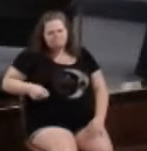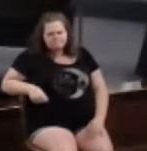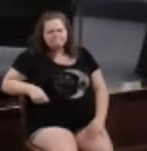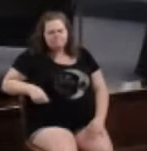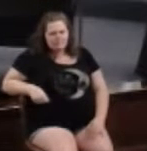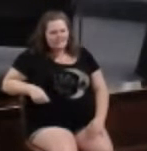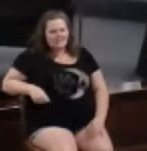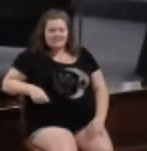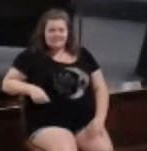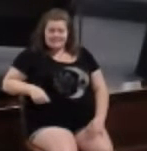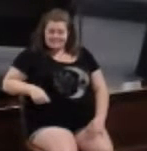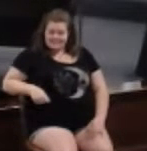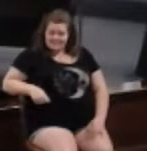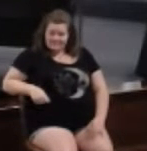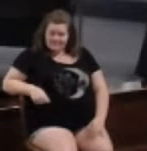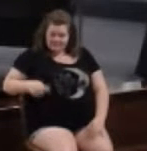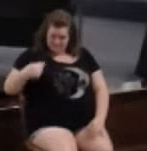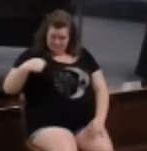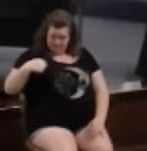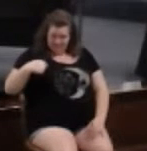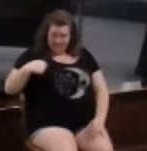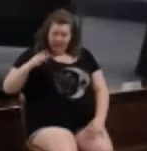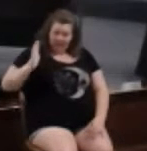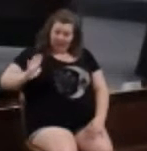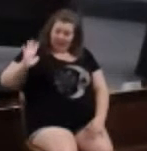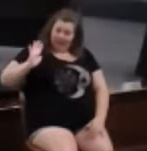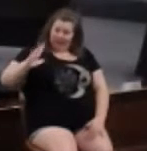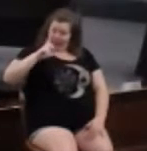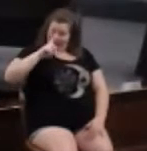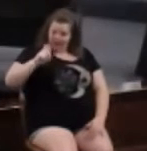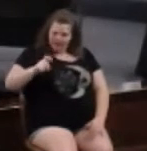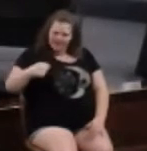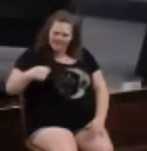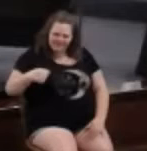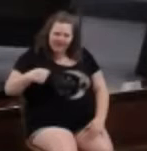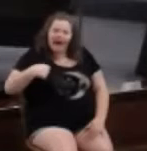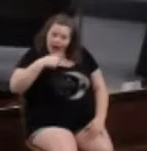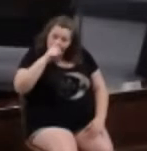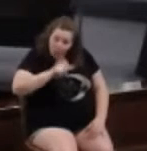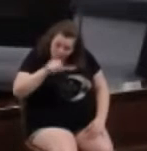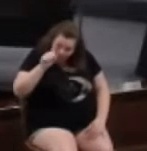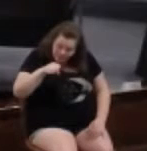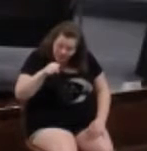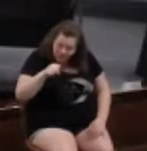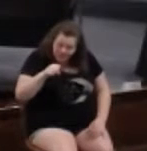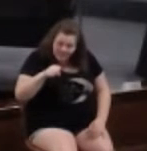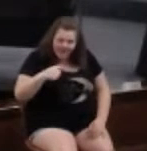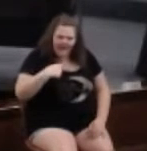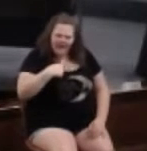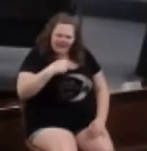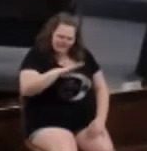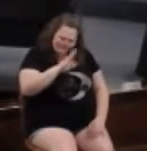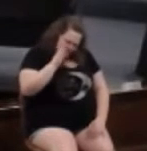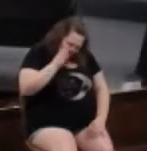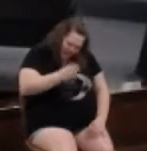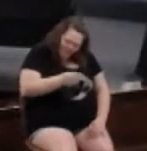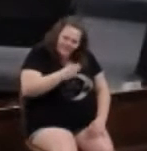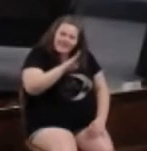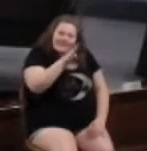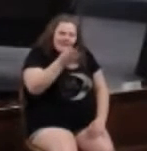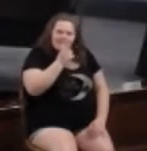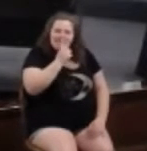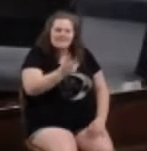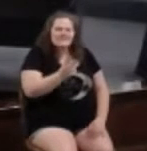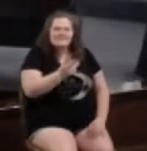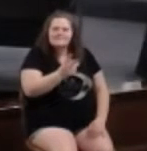I realize I am not ancient, but I am quite old. And I have never, ever seen a